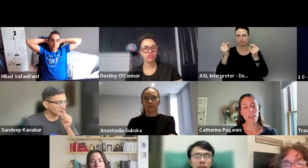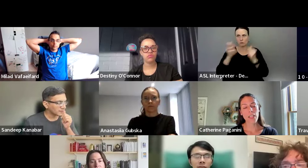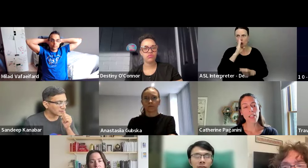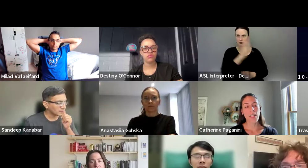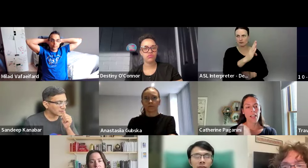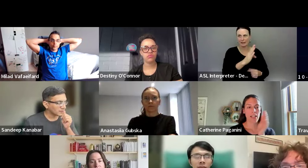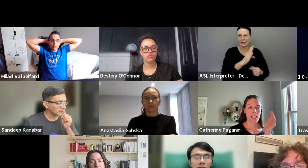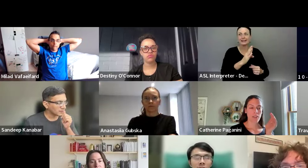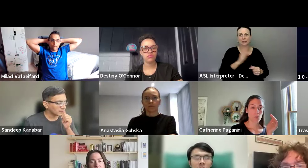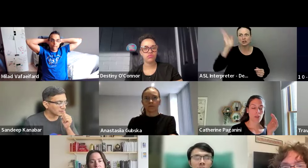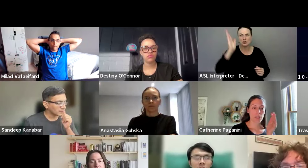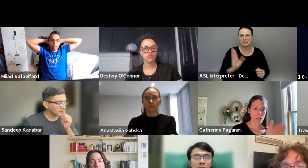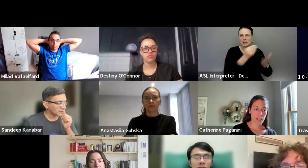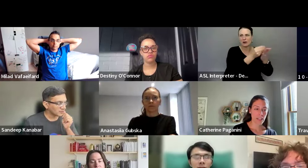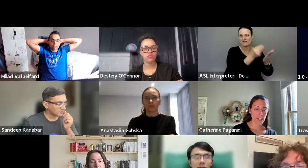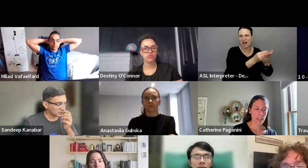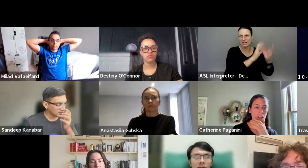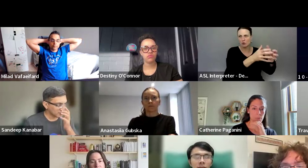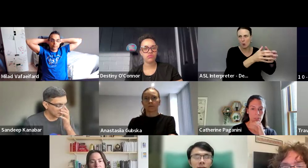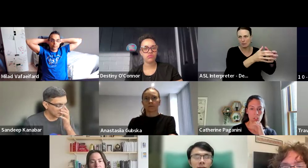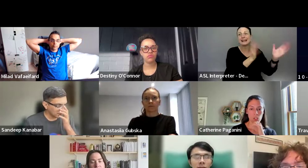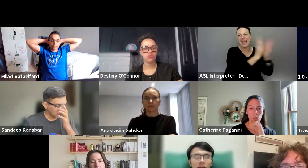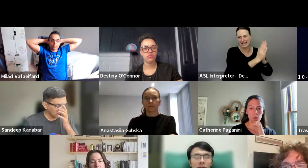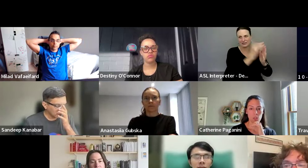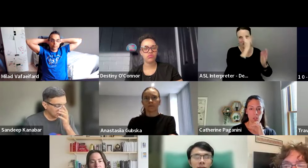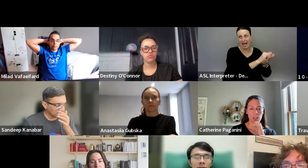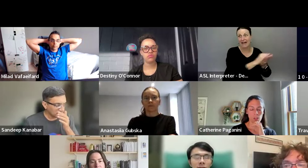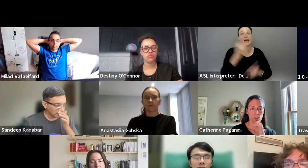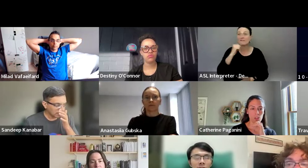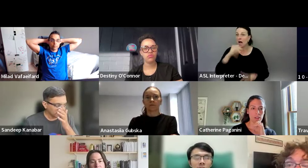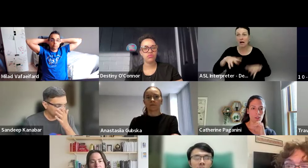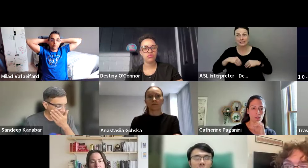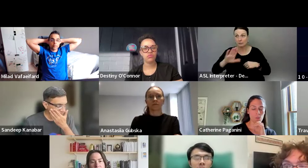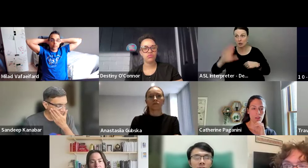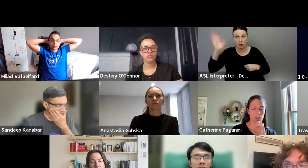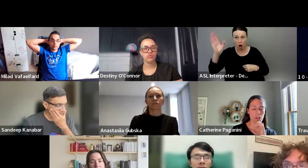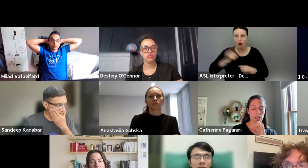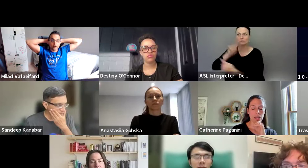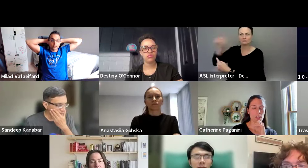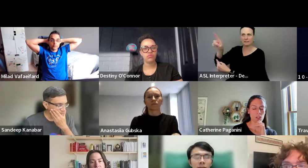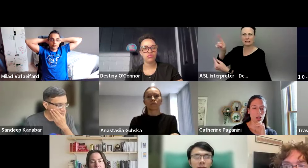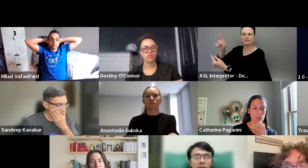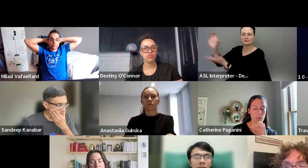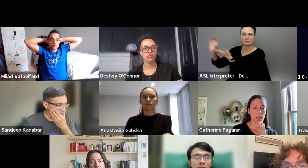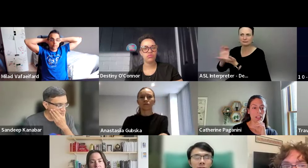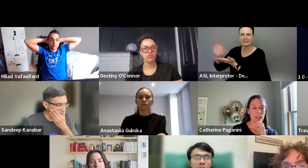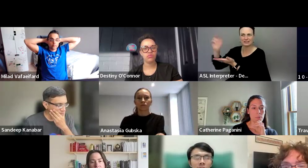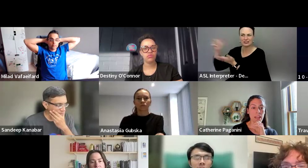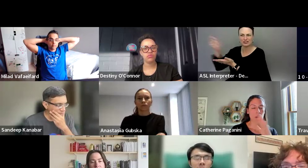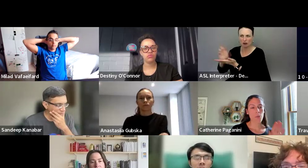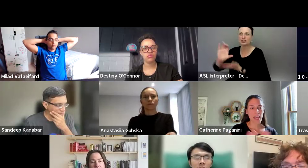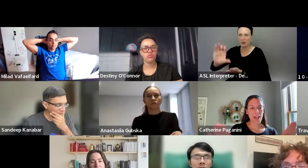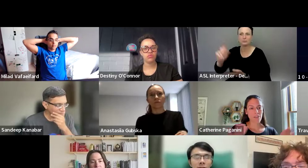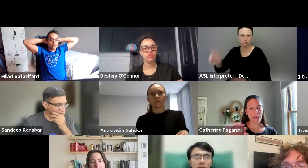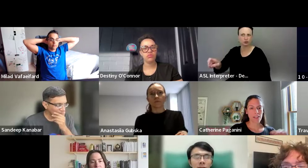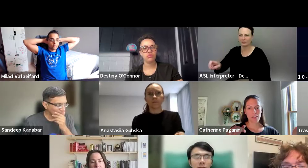speaker funding. And then everyone who did not get a talk accepted should go to, should try to do the sponsor, uh, the scholarship. Um,